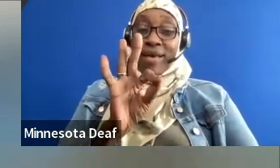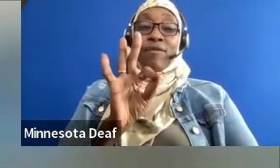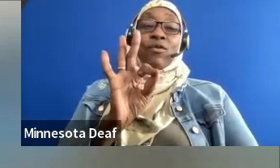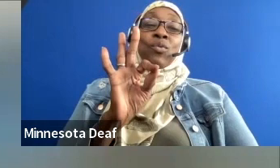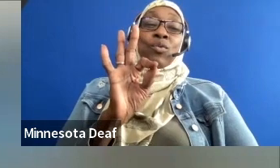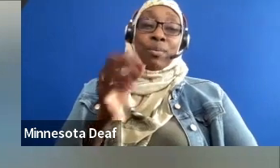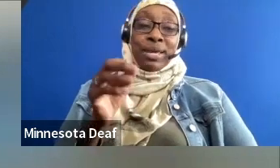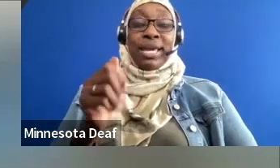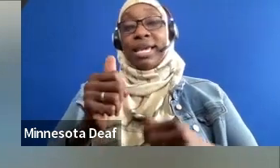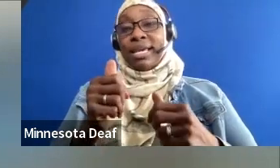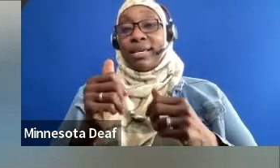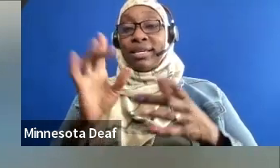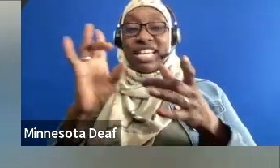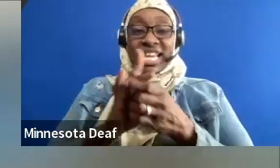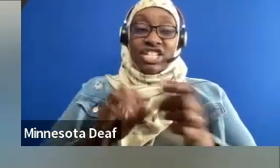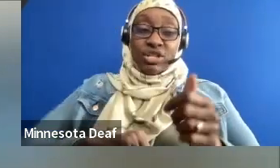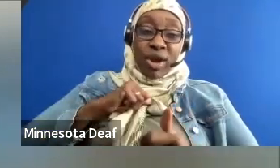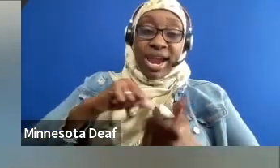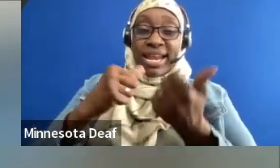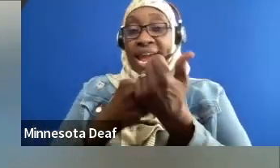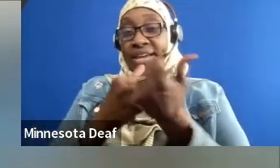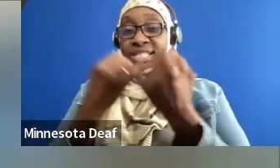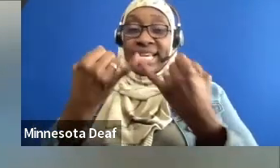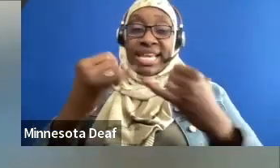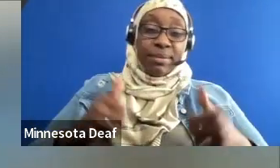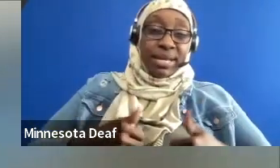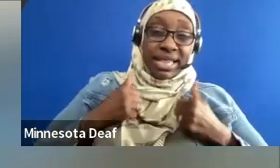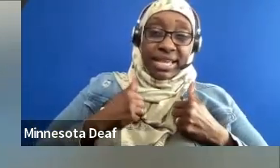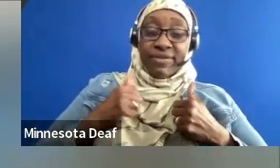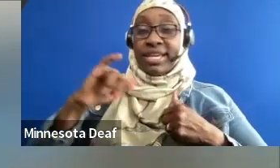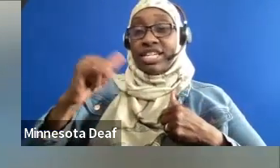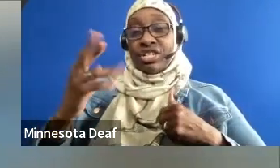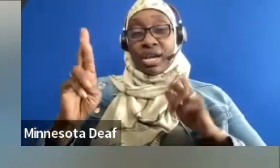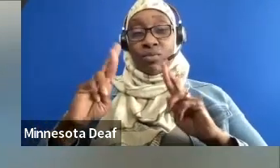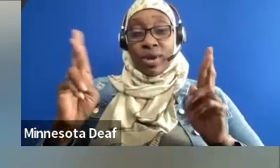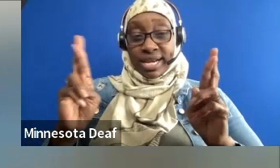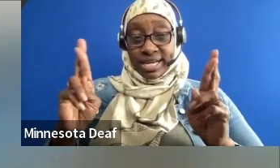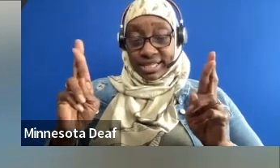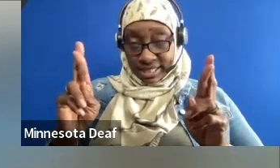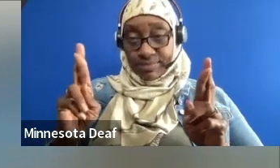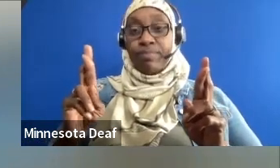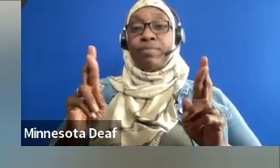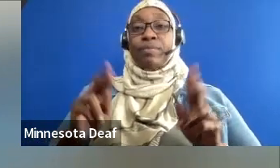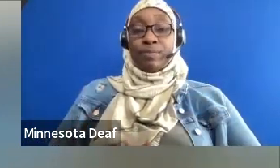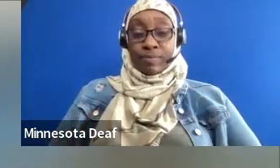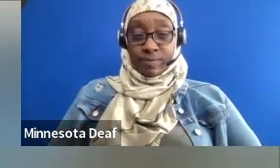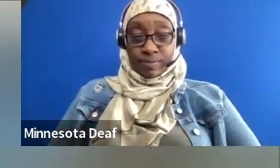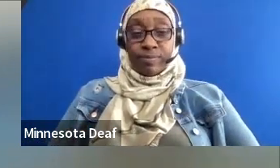post-secondary education. Like last year, felons will work together with staff to create content and work together with partners.